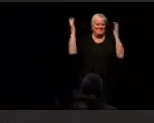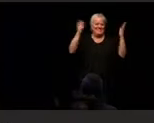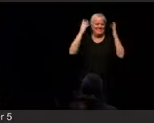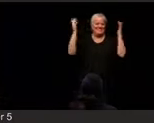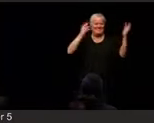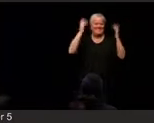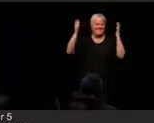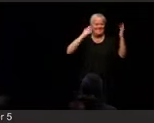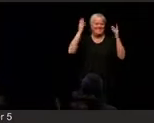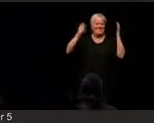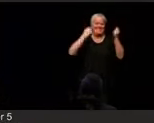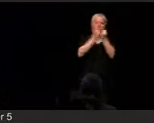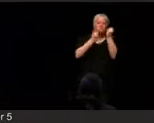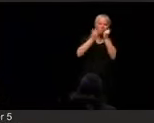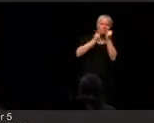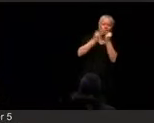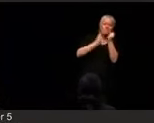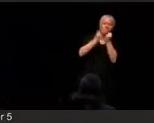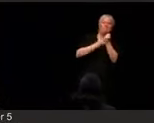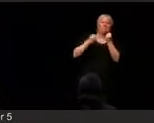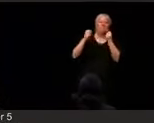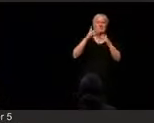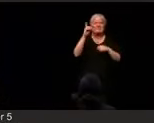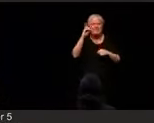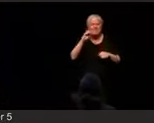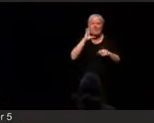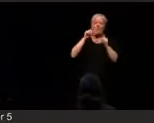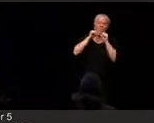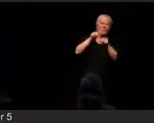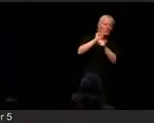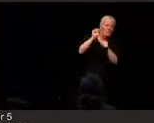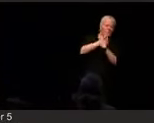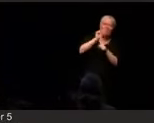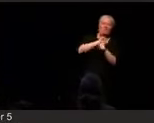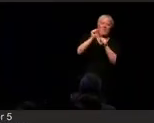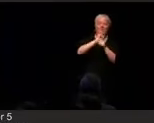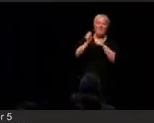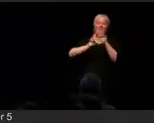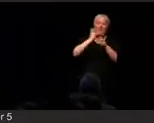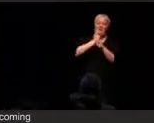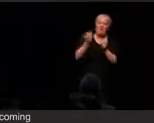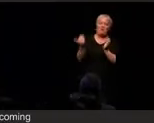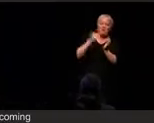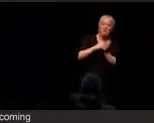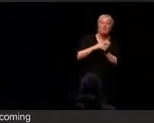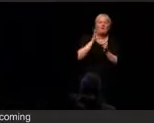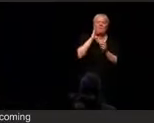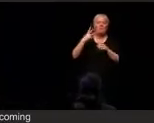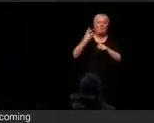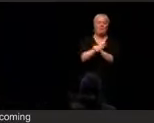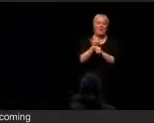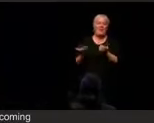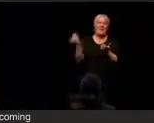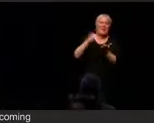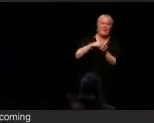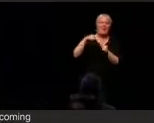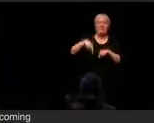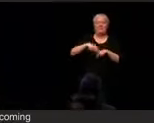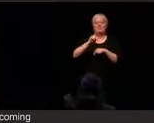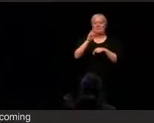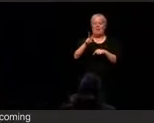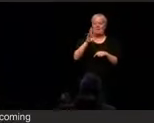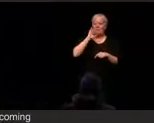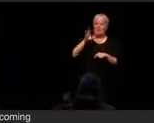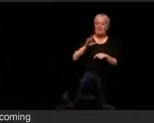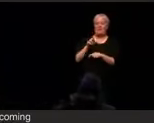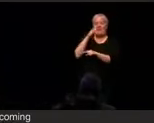We put a Democrat in the State House. We keep a Democrat in the White House. And the Republicans stay in the Dog House.